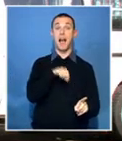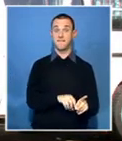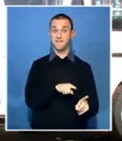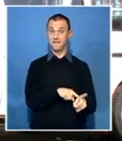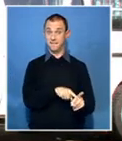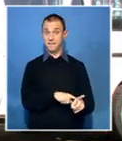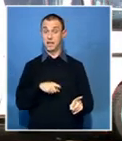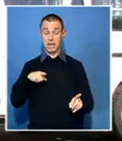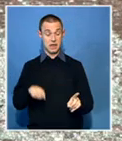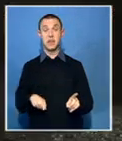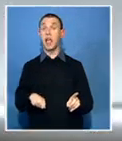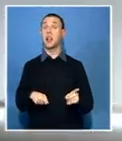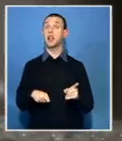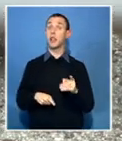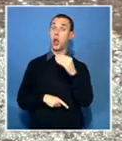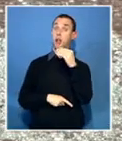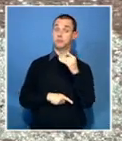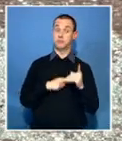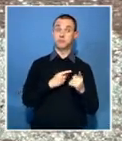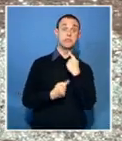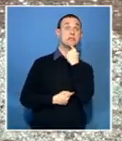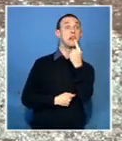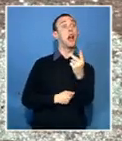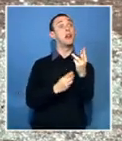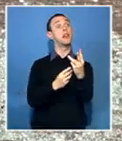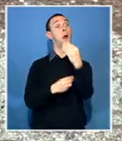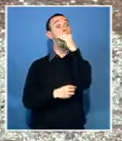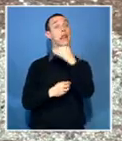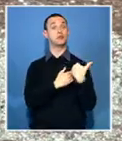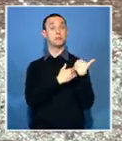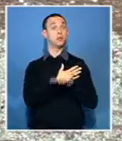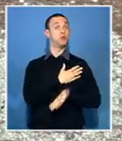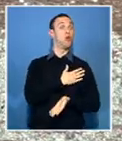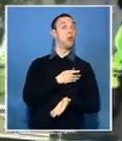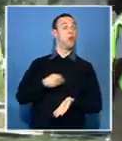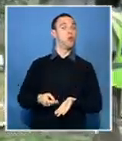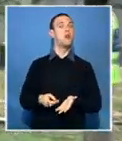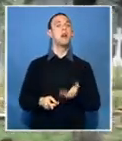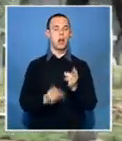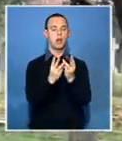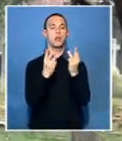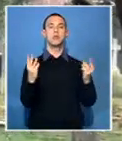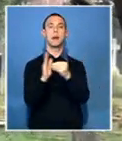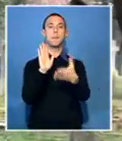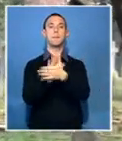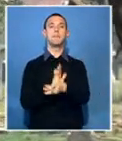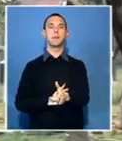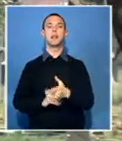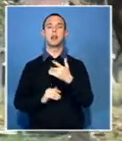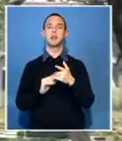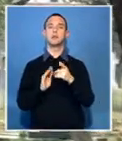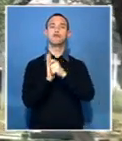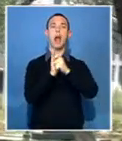were arrested and charged with publishing falsehoods prejudicial to the state with the intention of inciting public violence. A law the